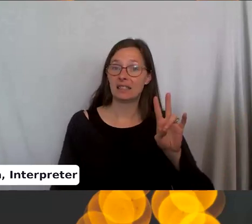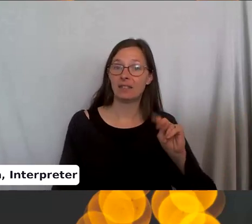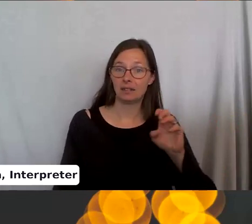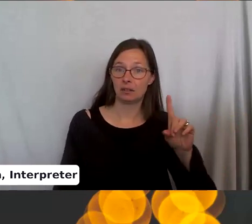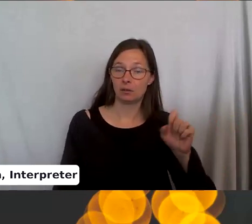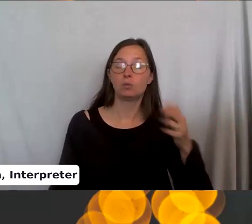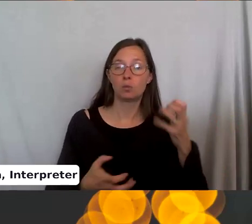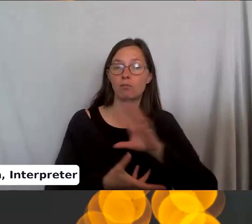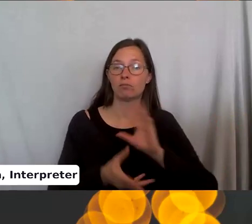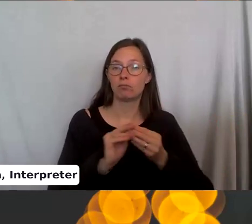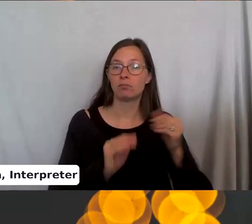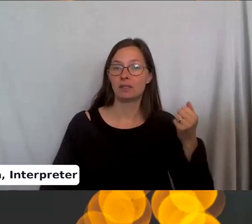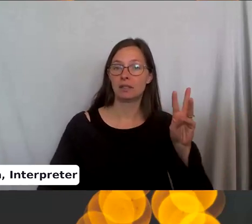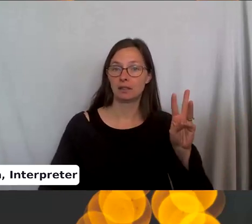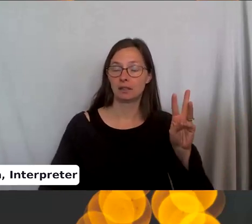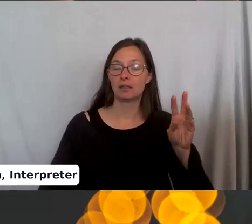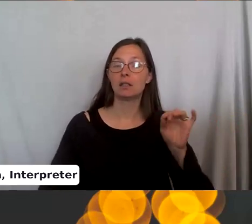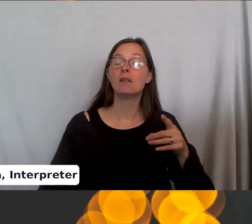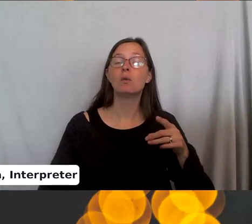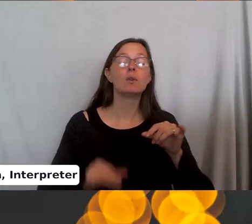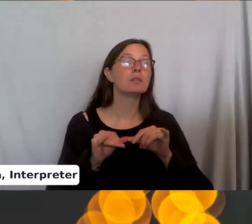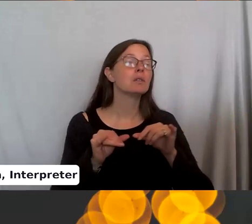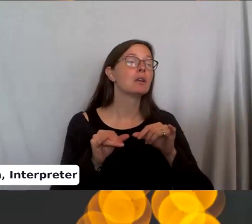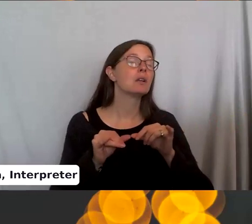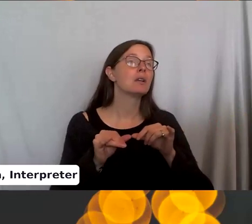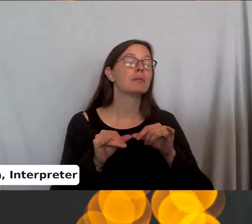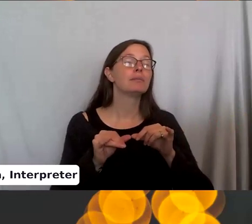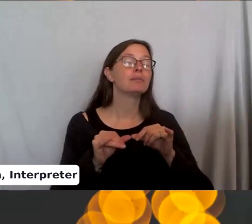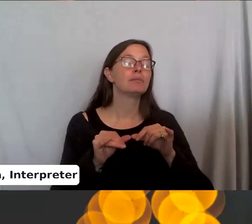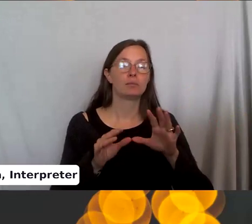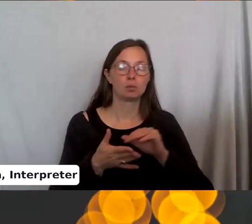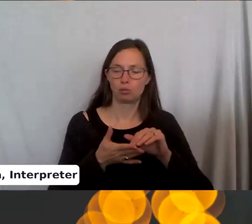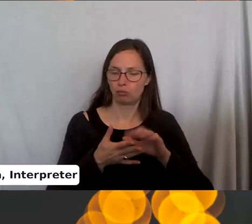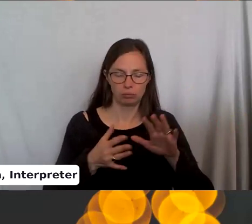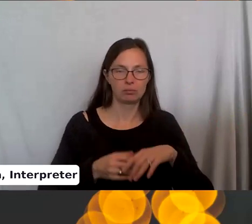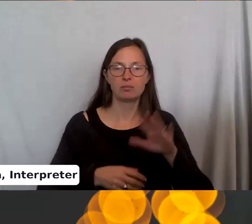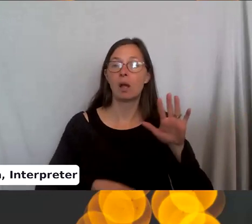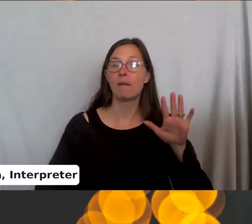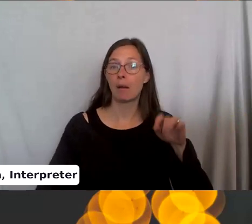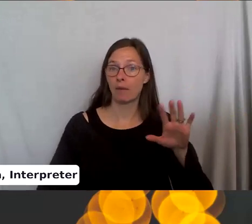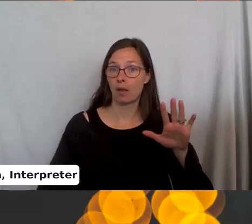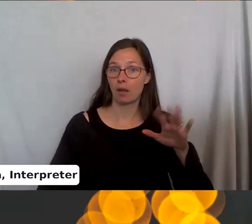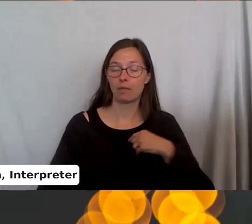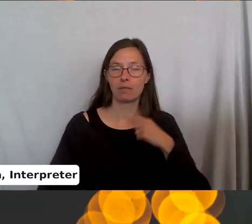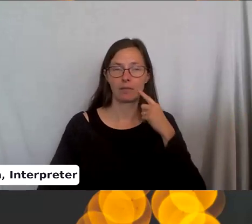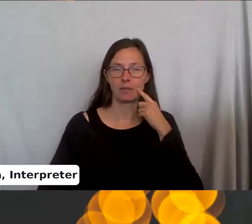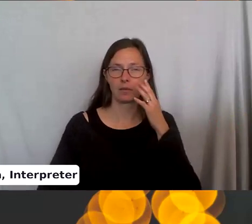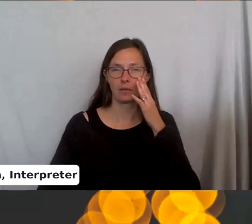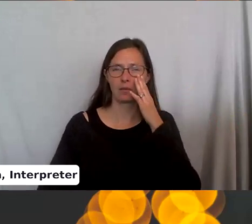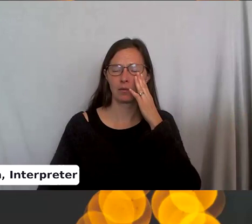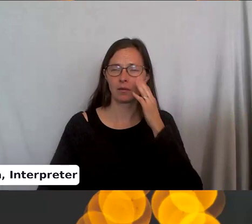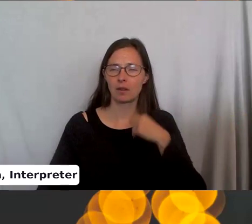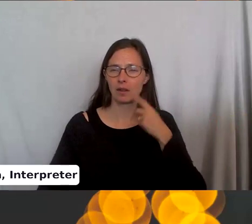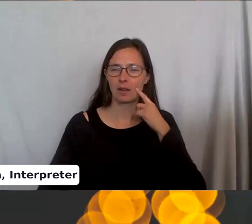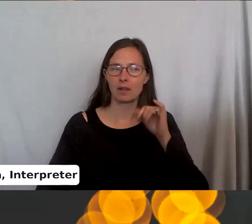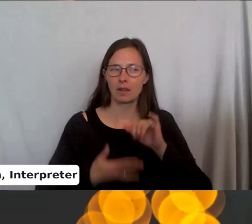If you're on size, say, 5.5, which I think is a size